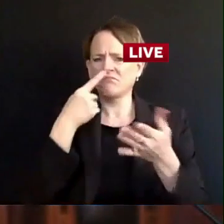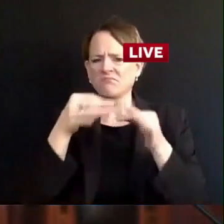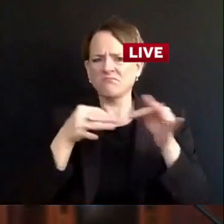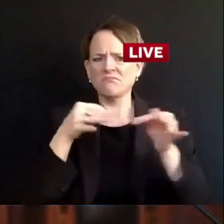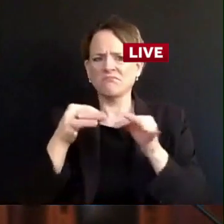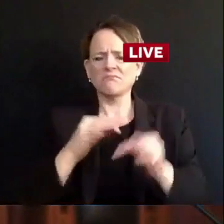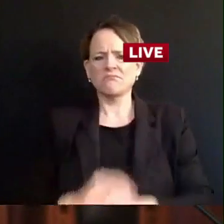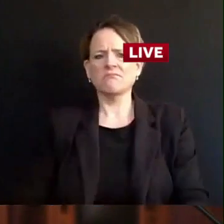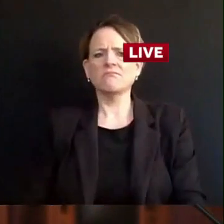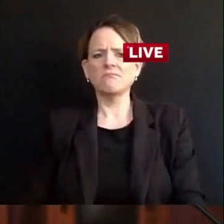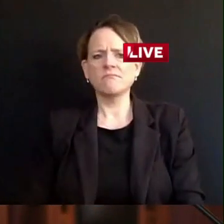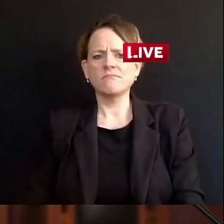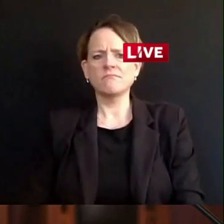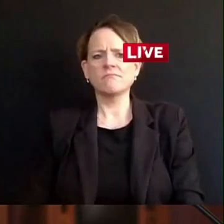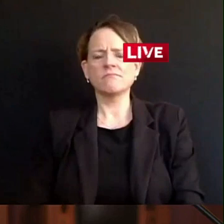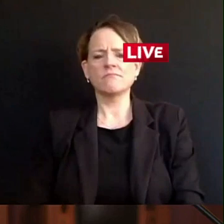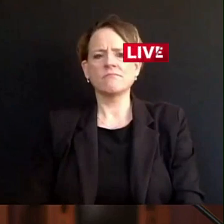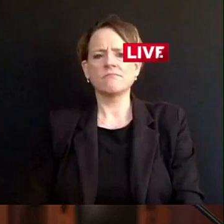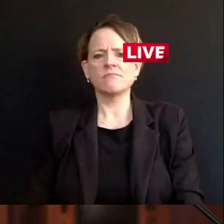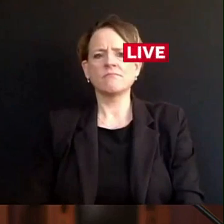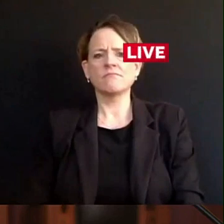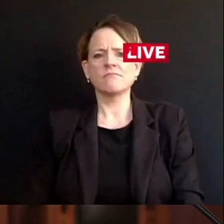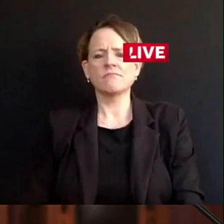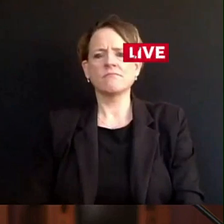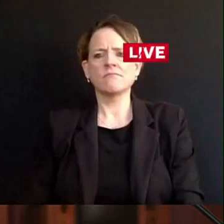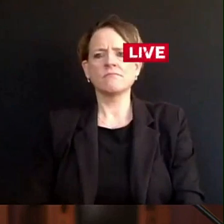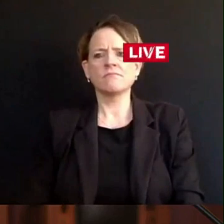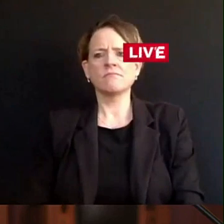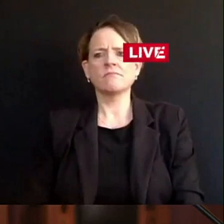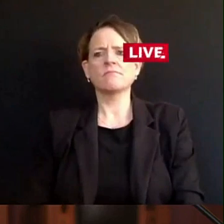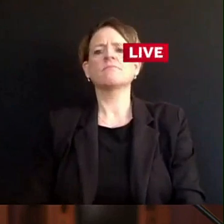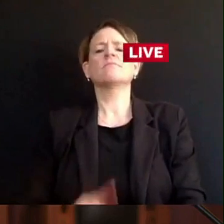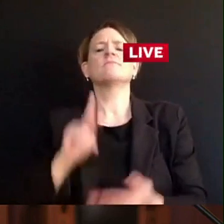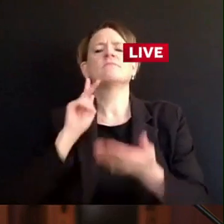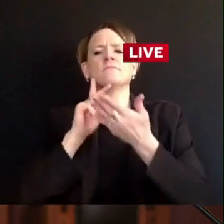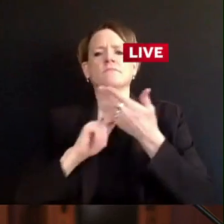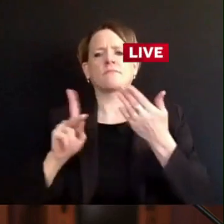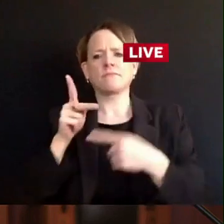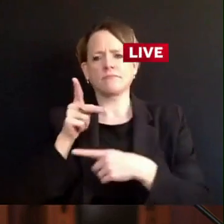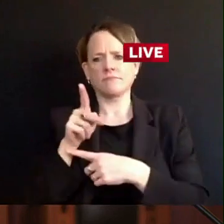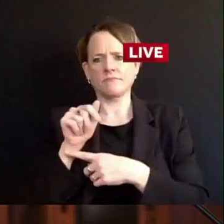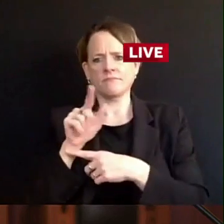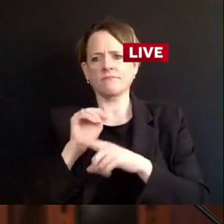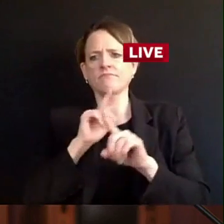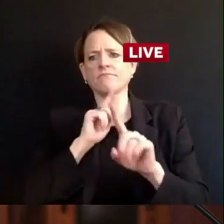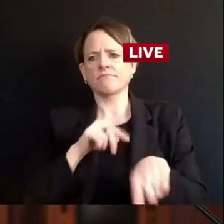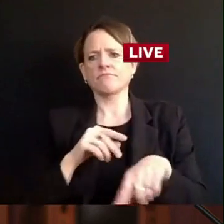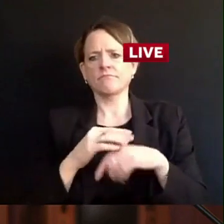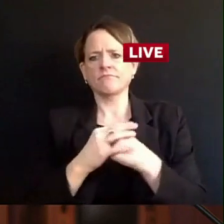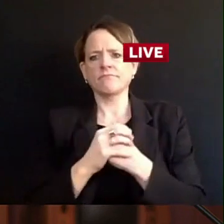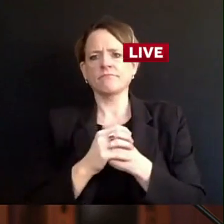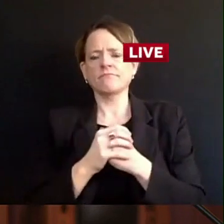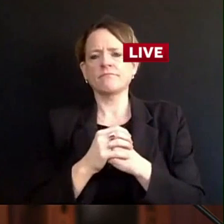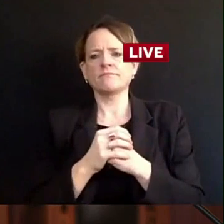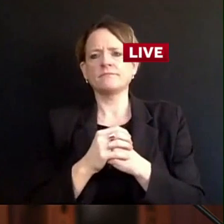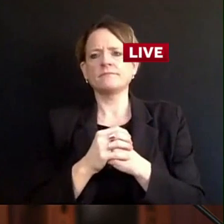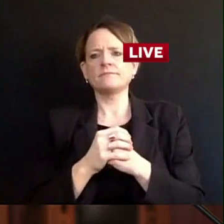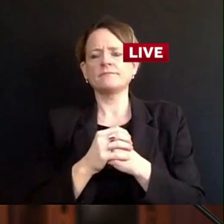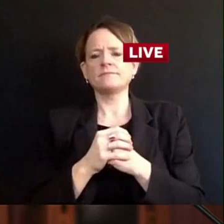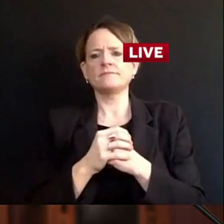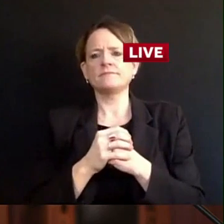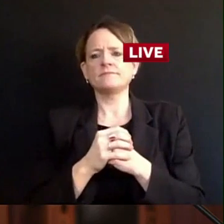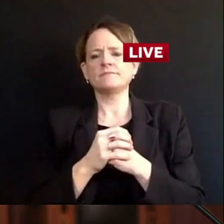I'll let Dr. Ostergaard dig in a little on this. I would say more broadly, Matt, right, what we know about this virus is